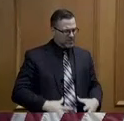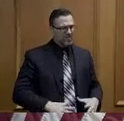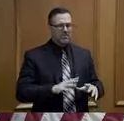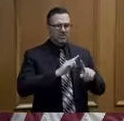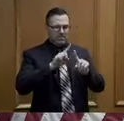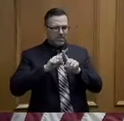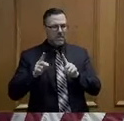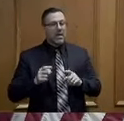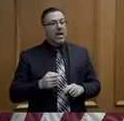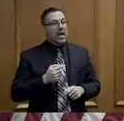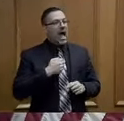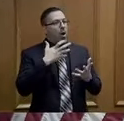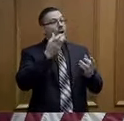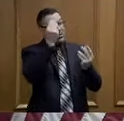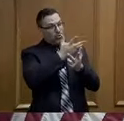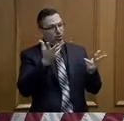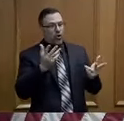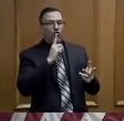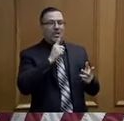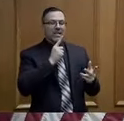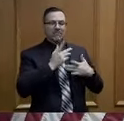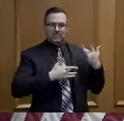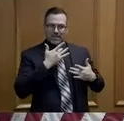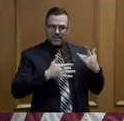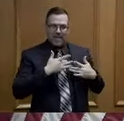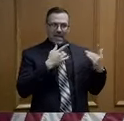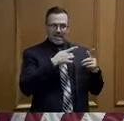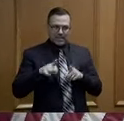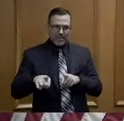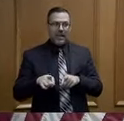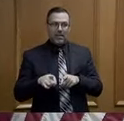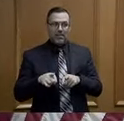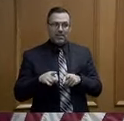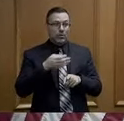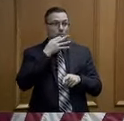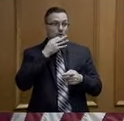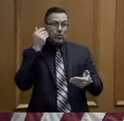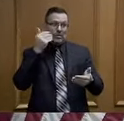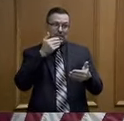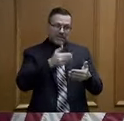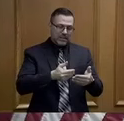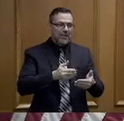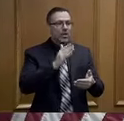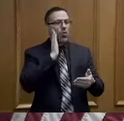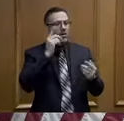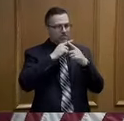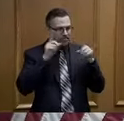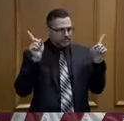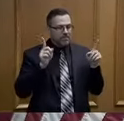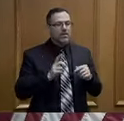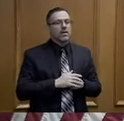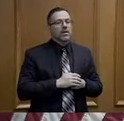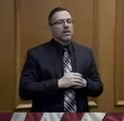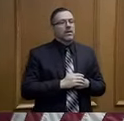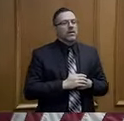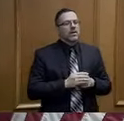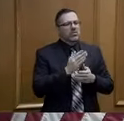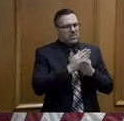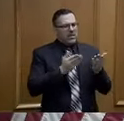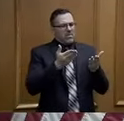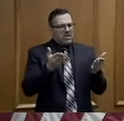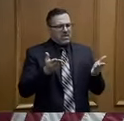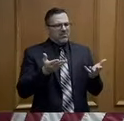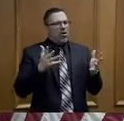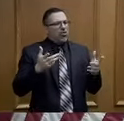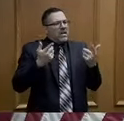very promising developments that are happening in the coming days as has been happening over the last couple of weeks.